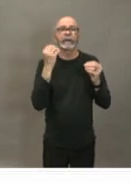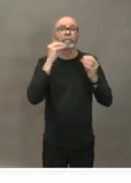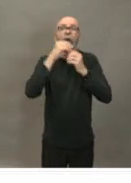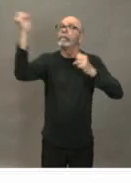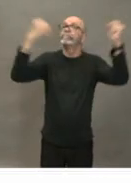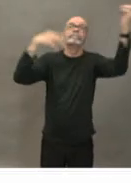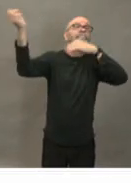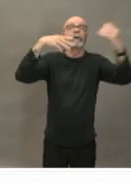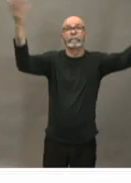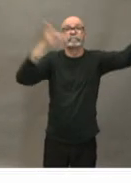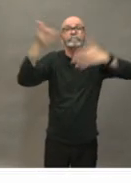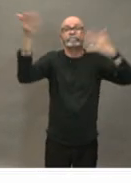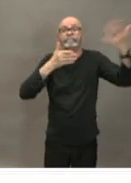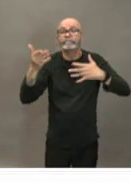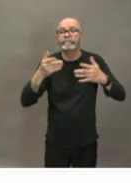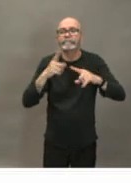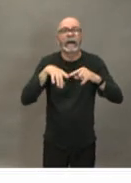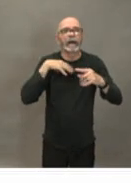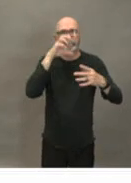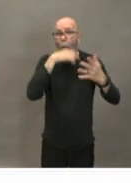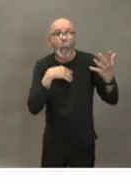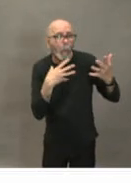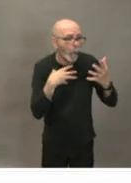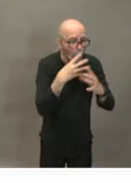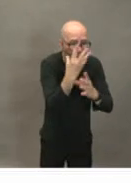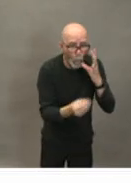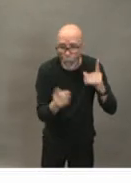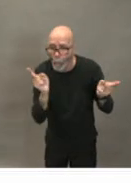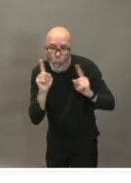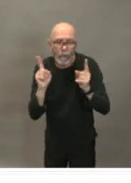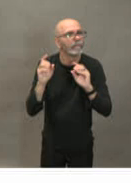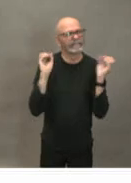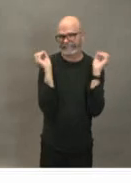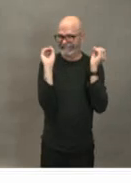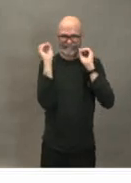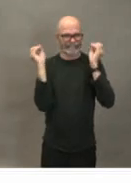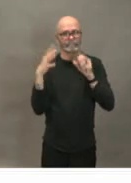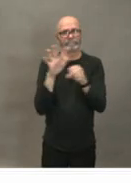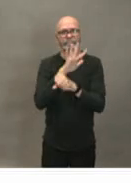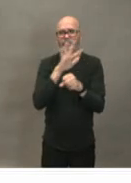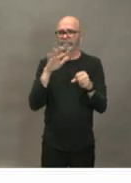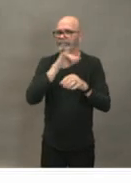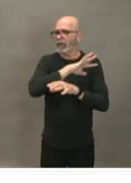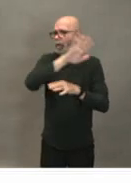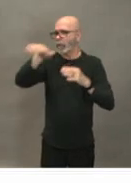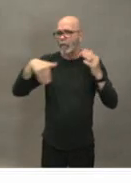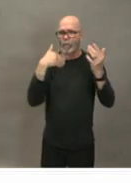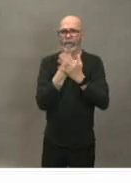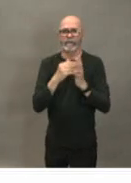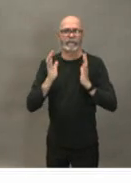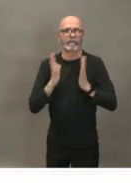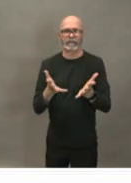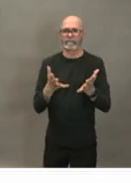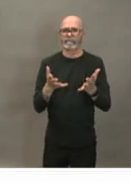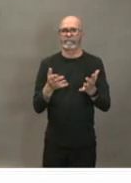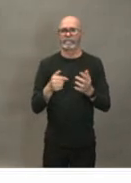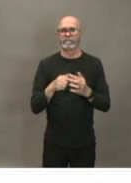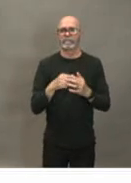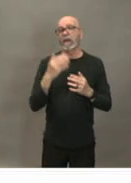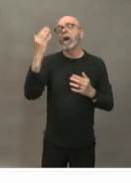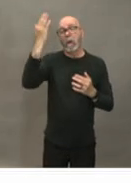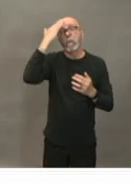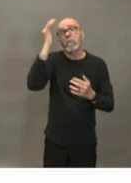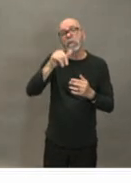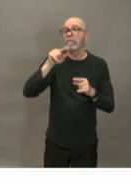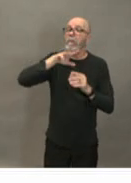there are challenges nationally and internationally around supply we feel comfortable right now with the supply that we have based on what